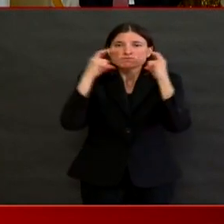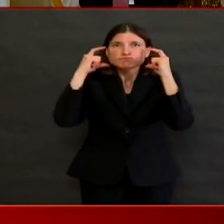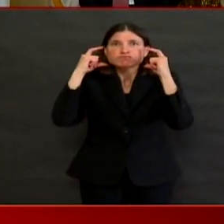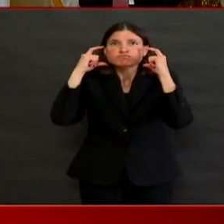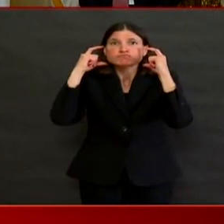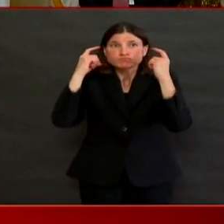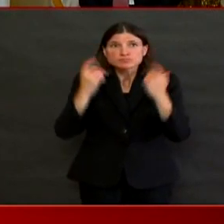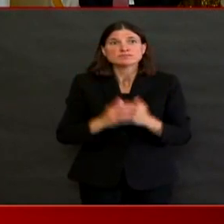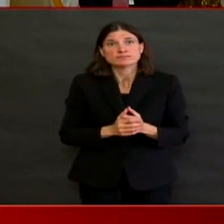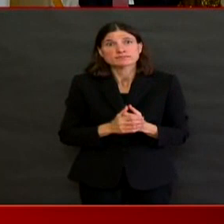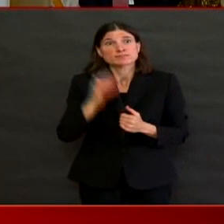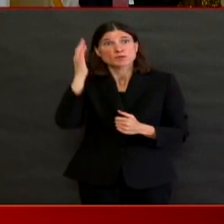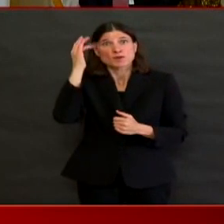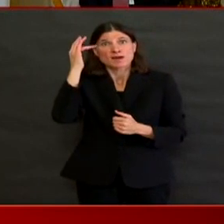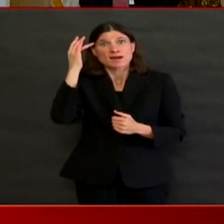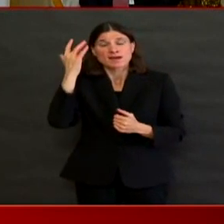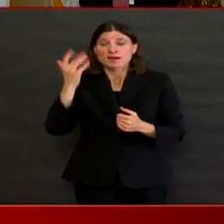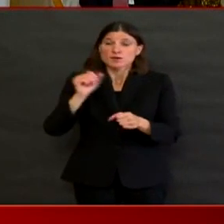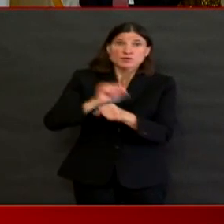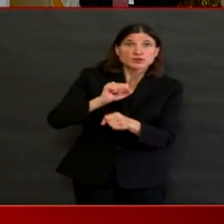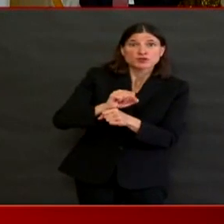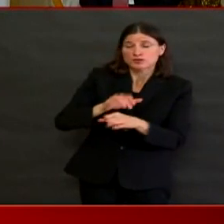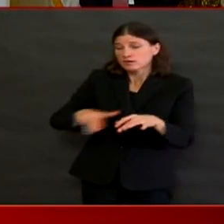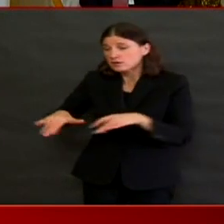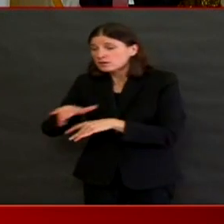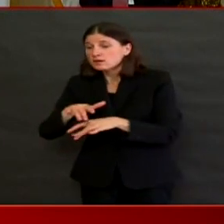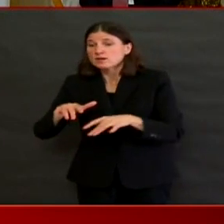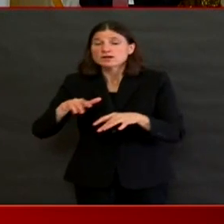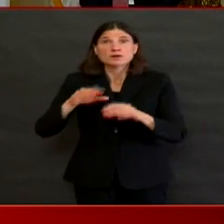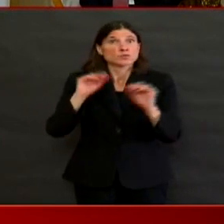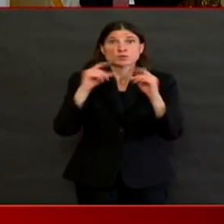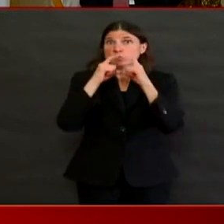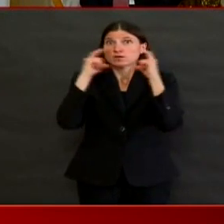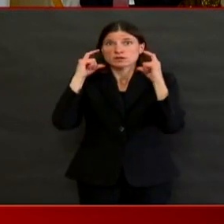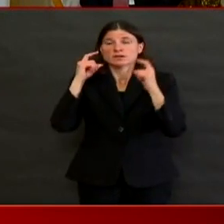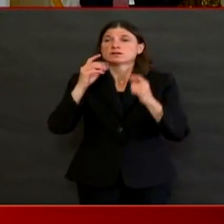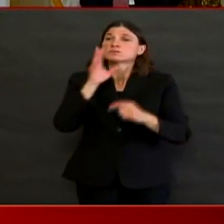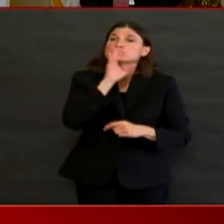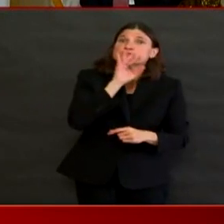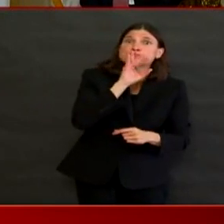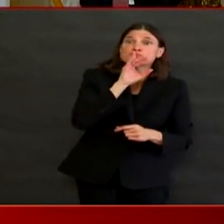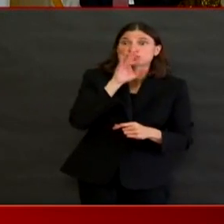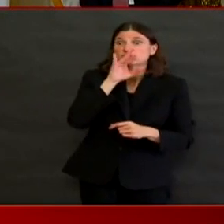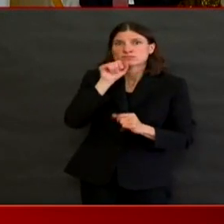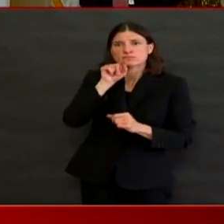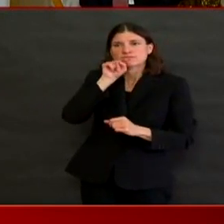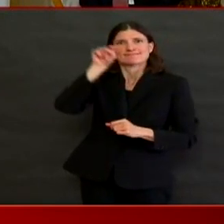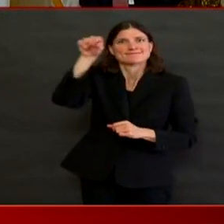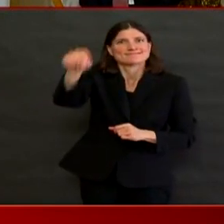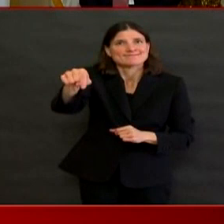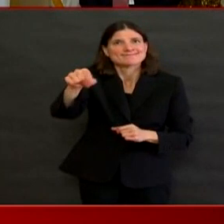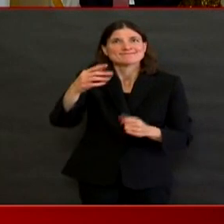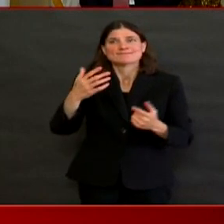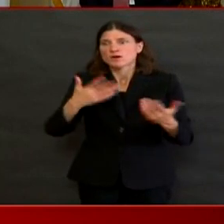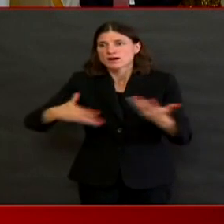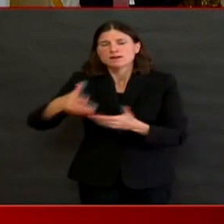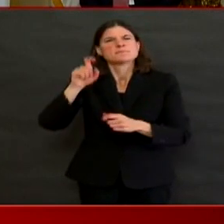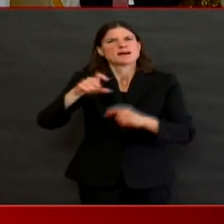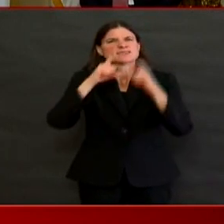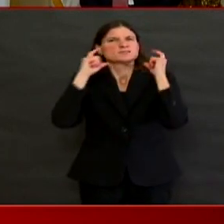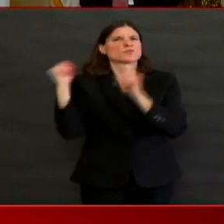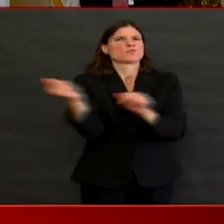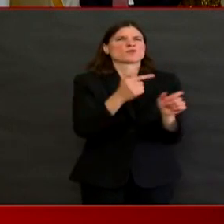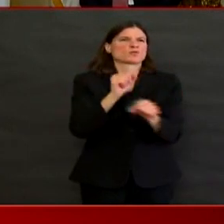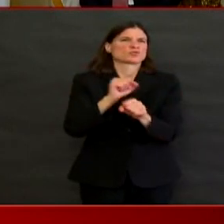that are released into the air. Um, we have a team of people working, um, night and day